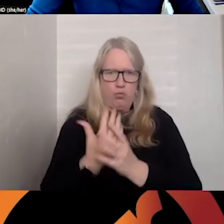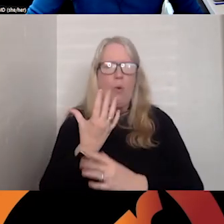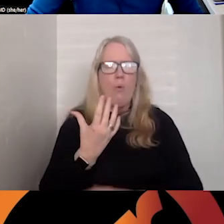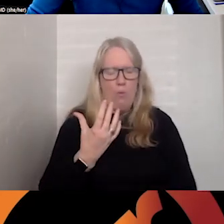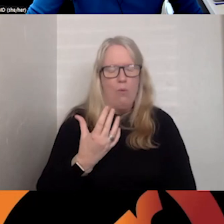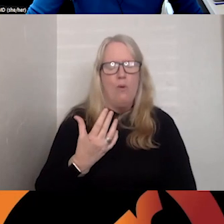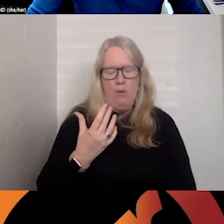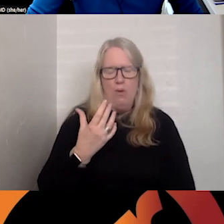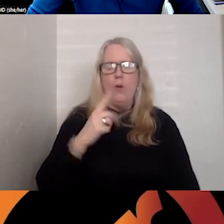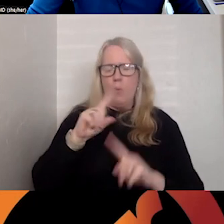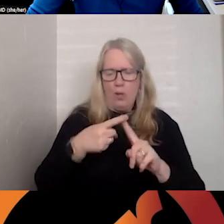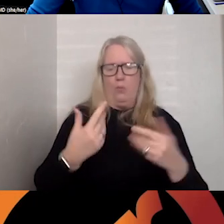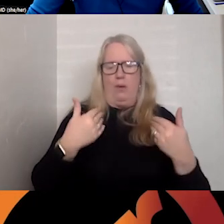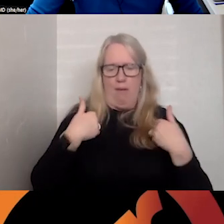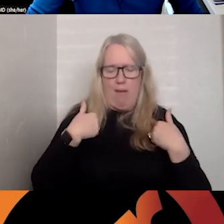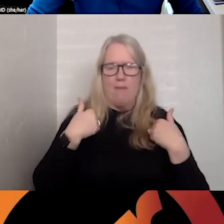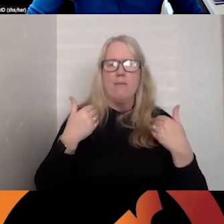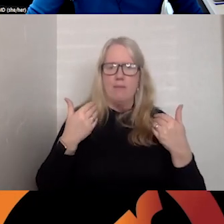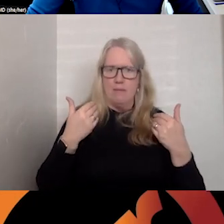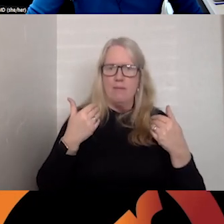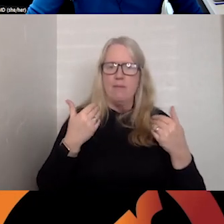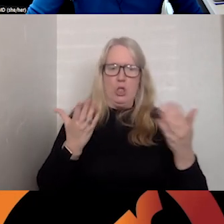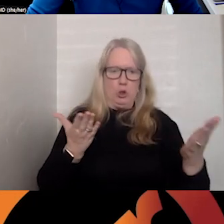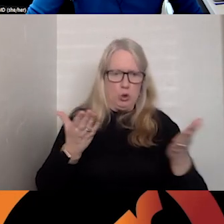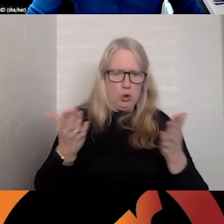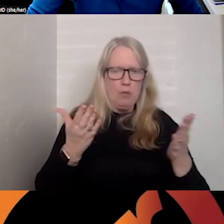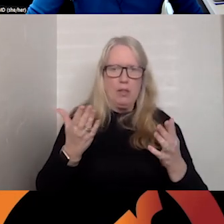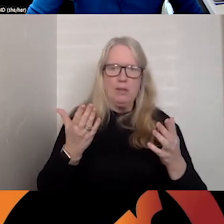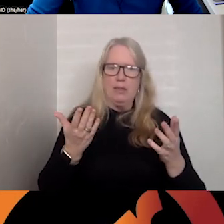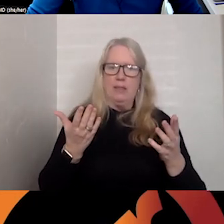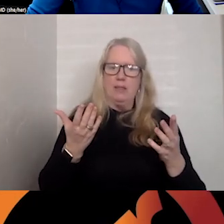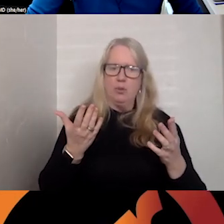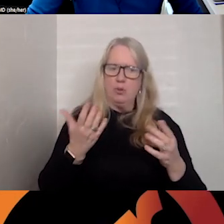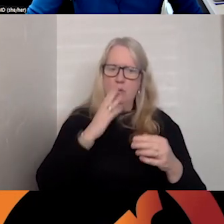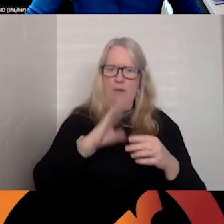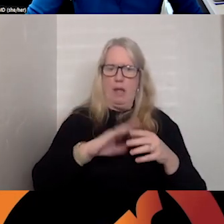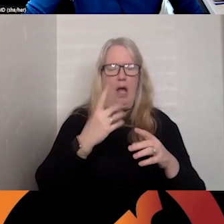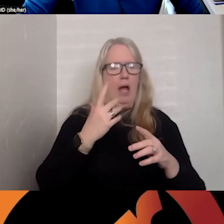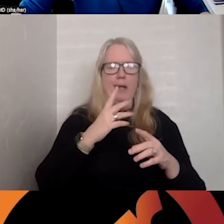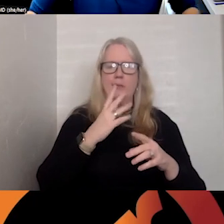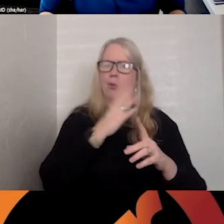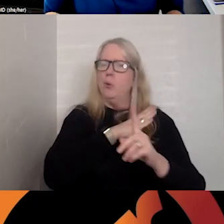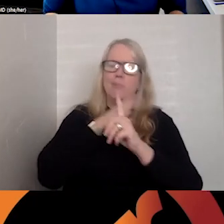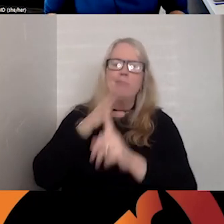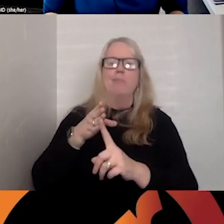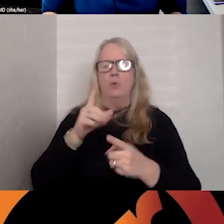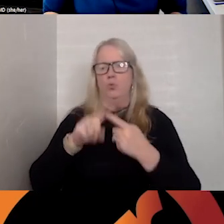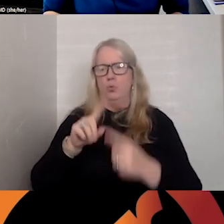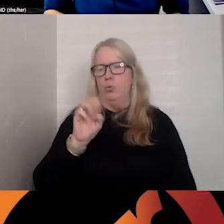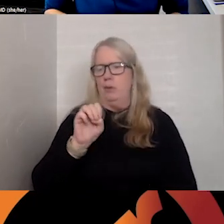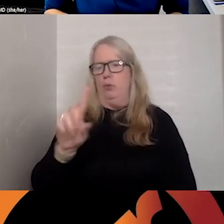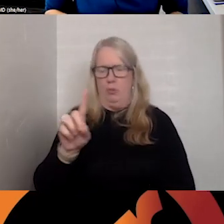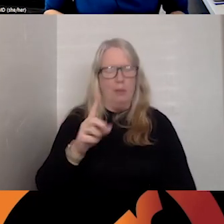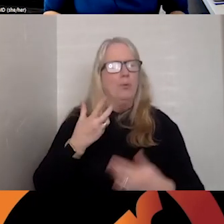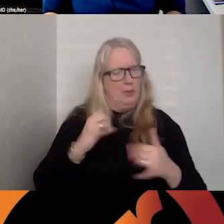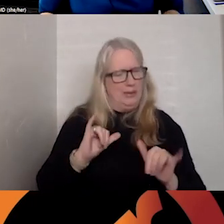have services that don't automatically direct people straight to emergency departments. There's still a